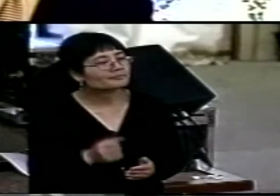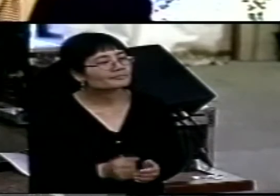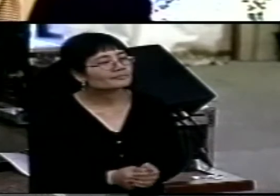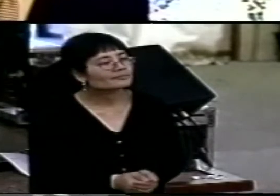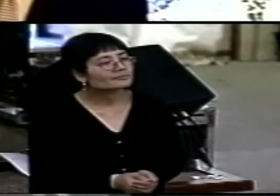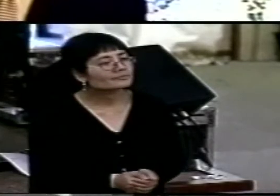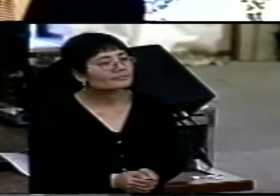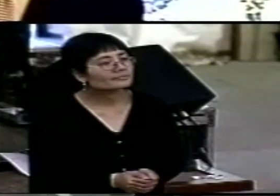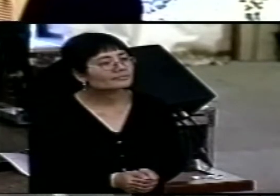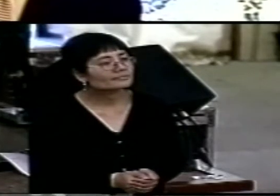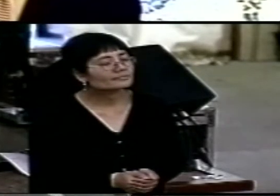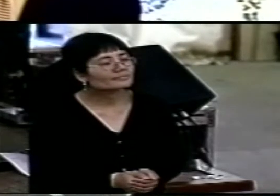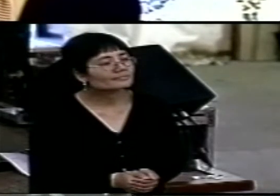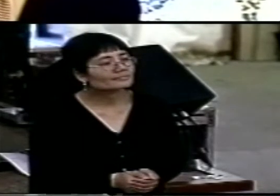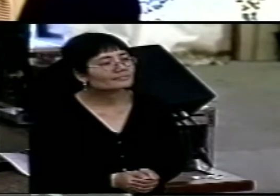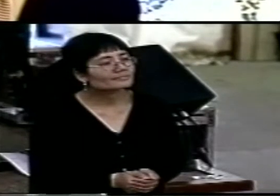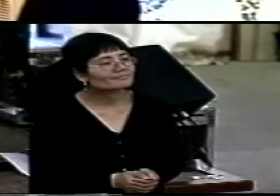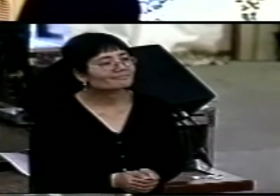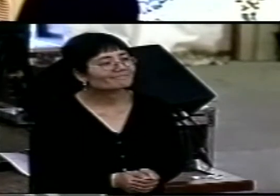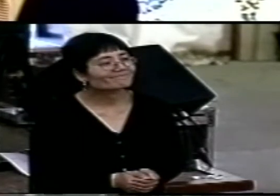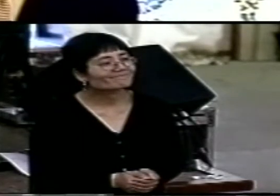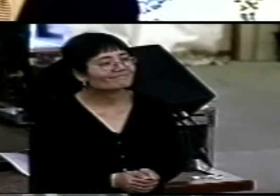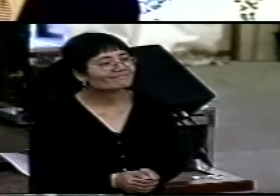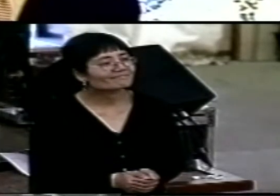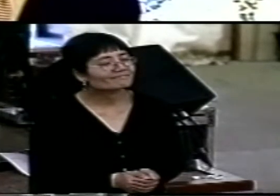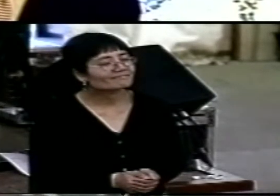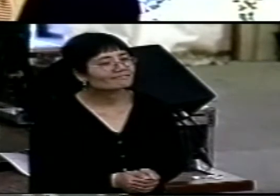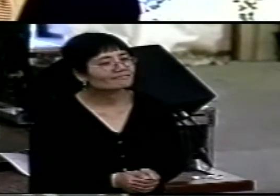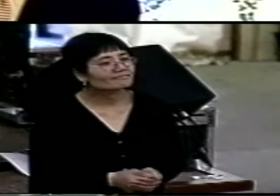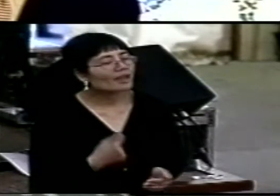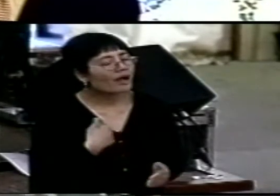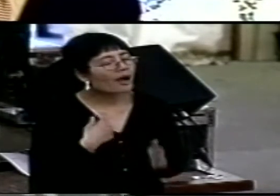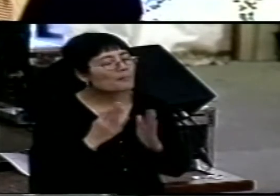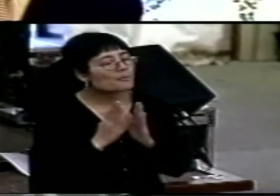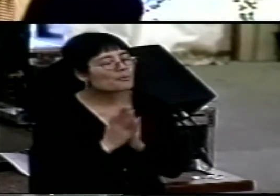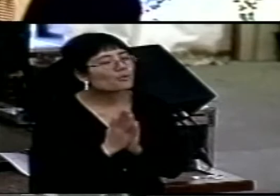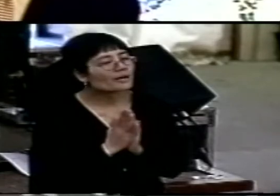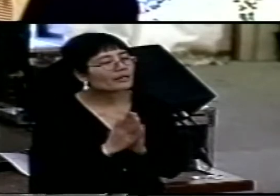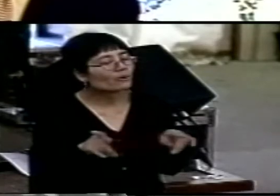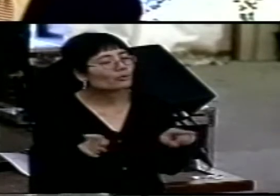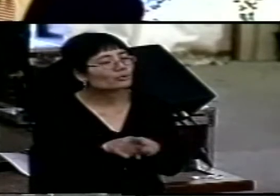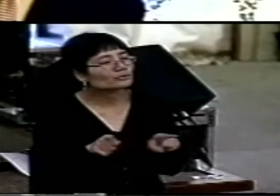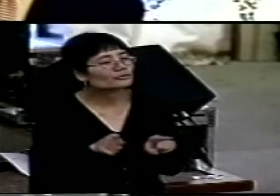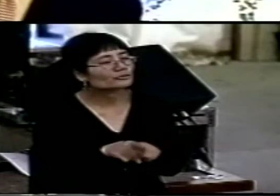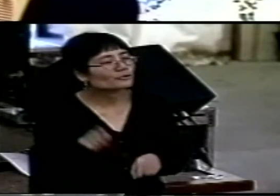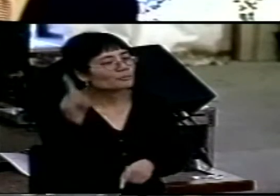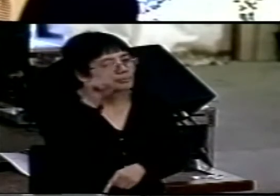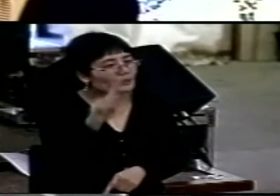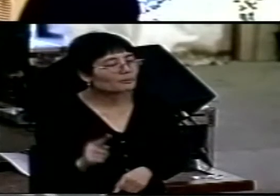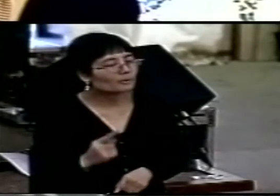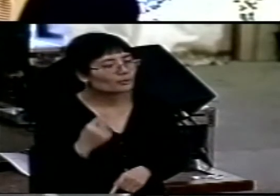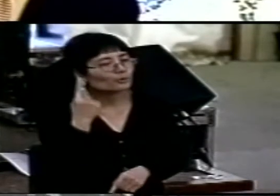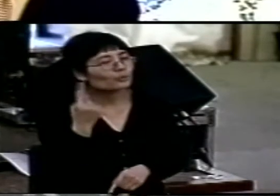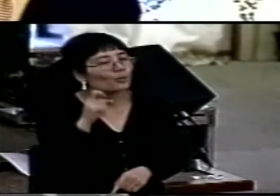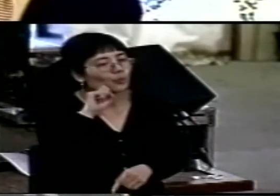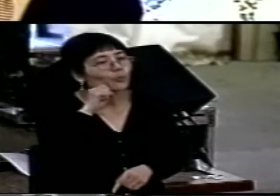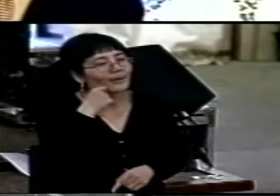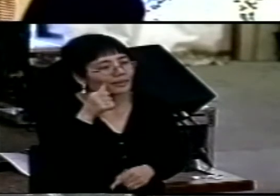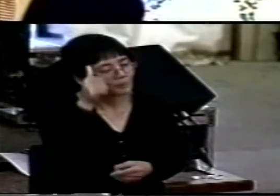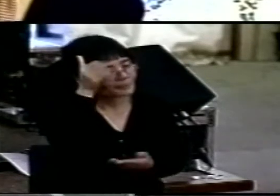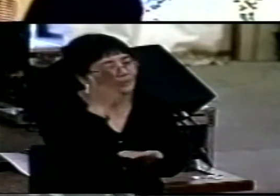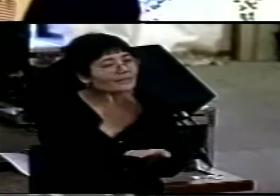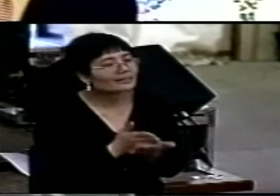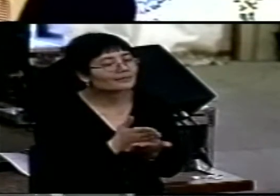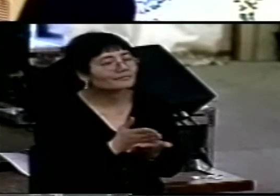Let me just try this on you. I pray also for those who will believe in me